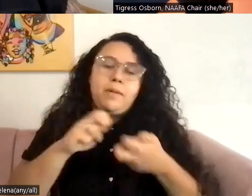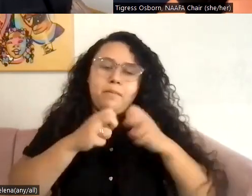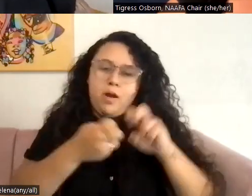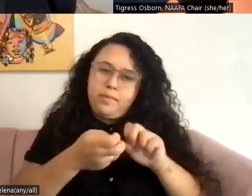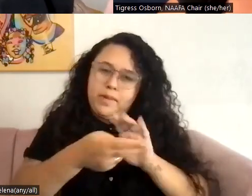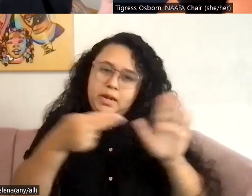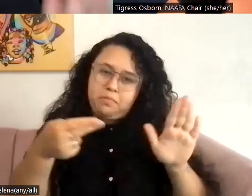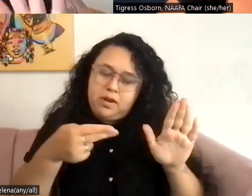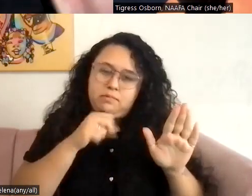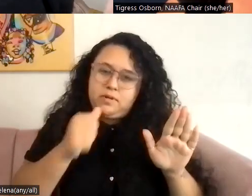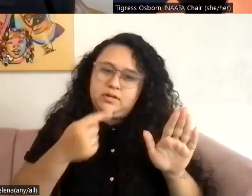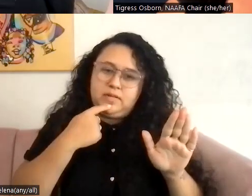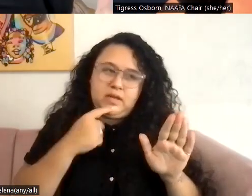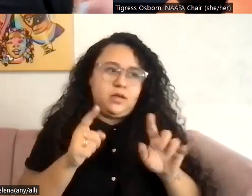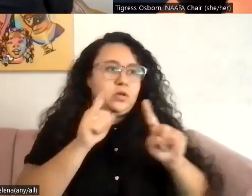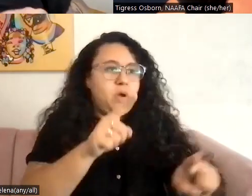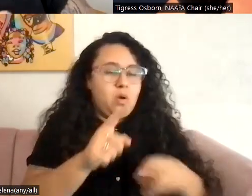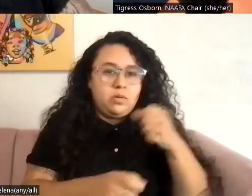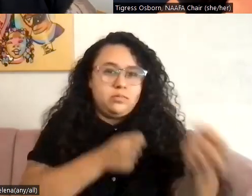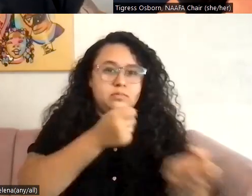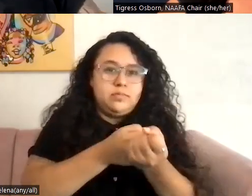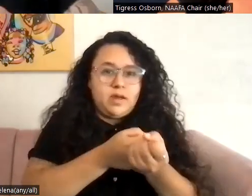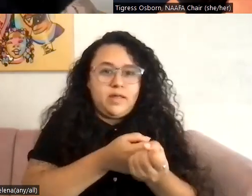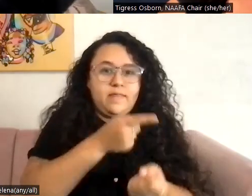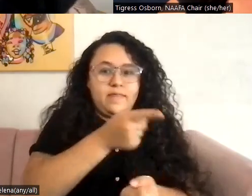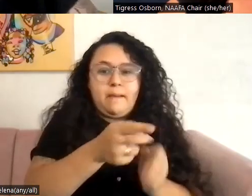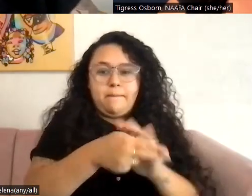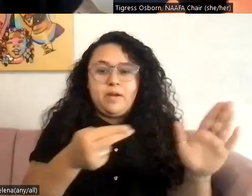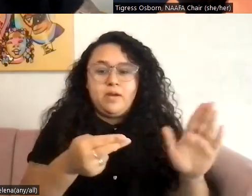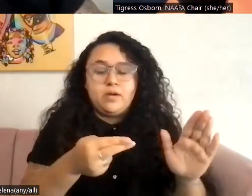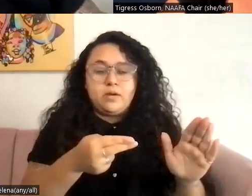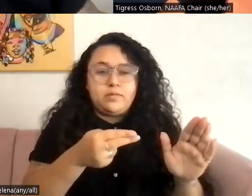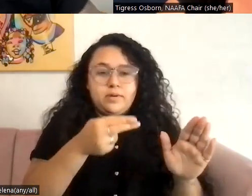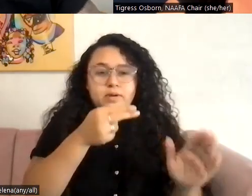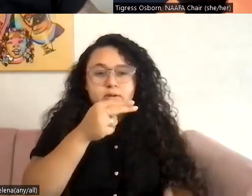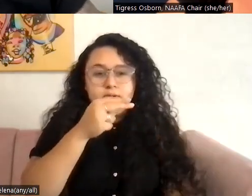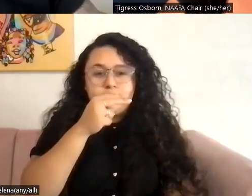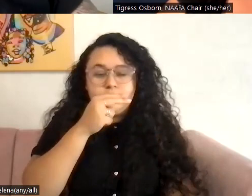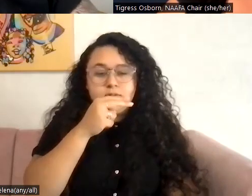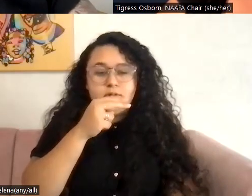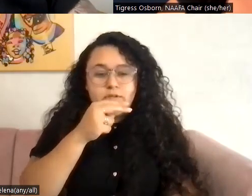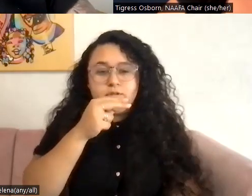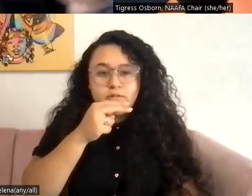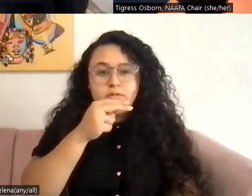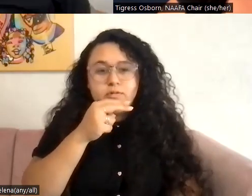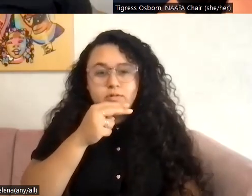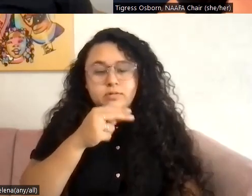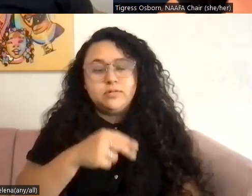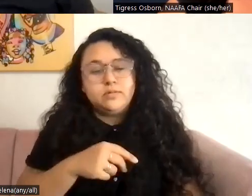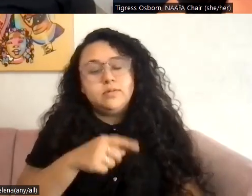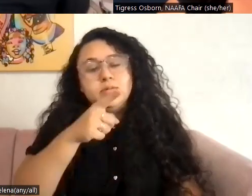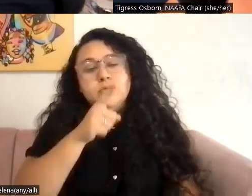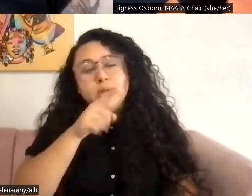I'm not here to say go stand Dr. Bronner. I'm just, this is another really accessible tool. Um, if funds